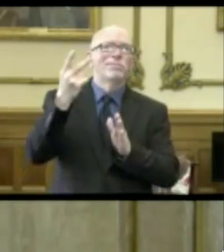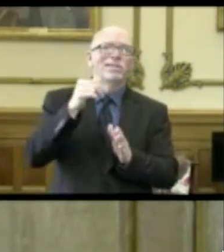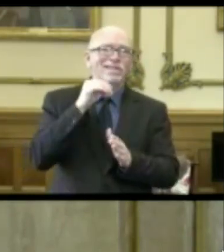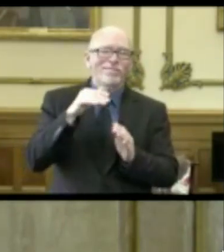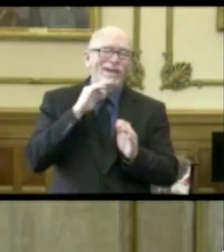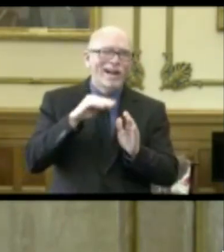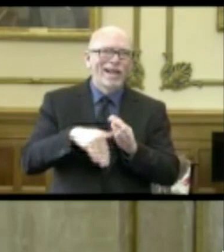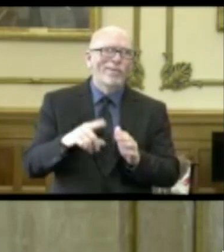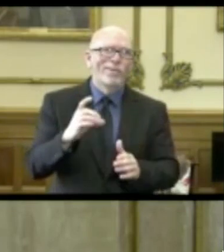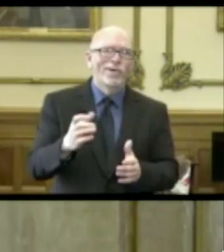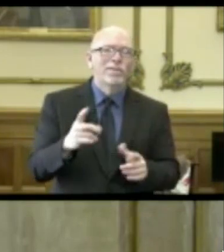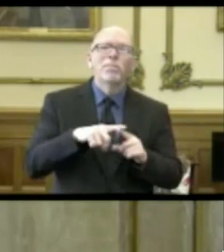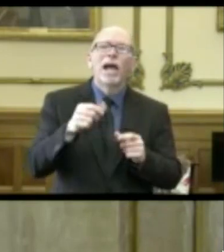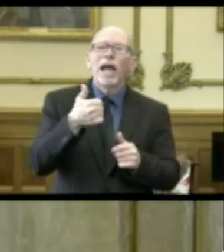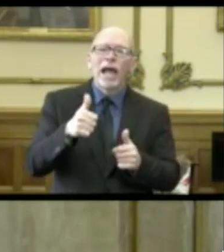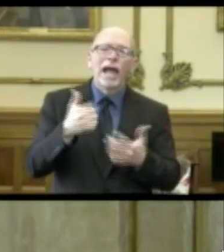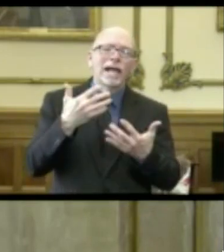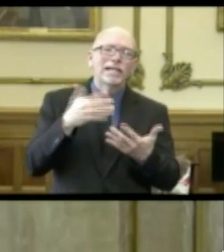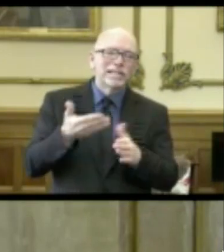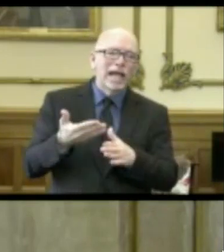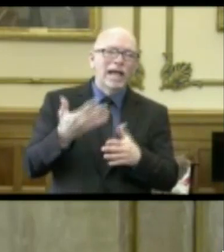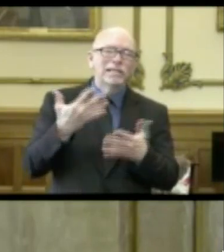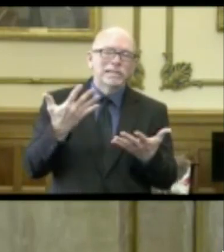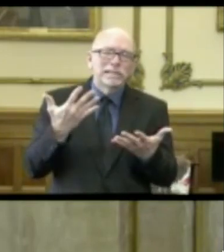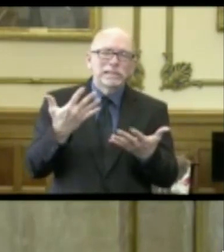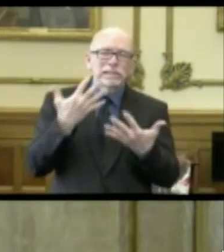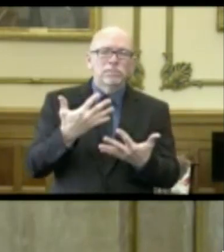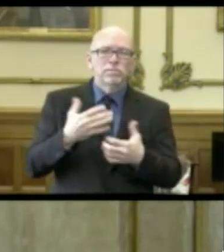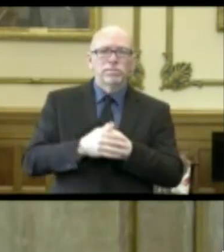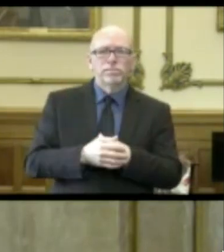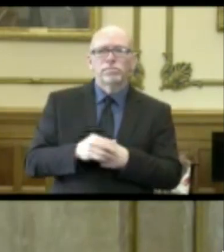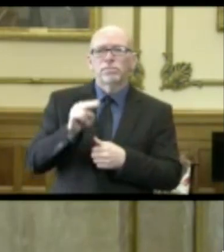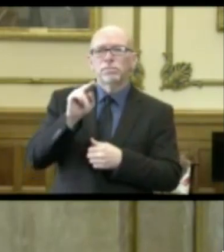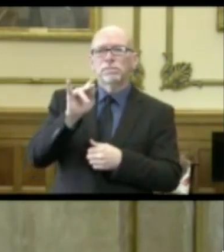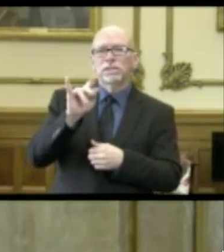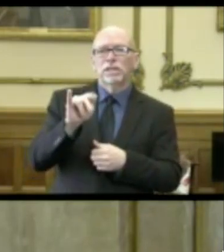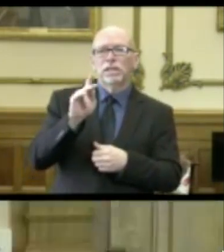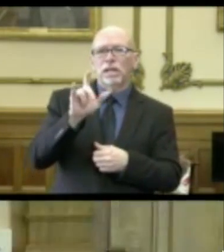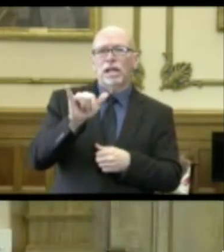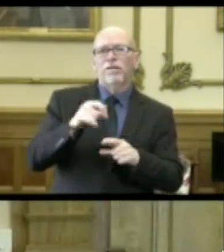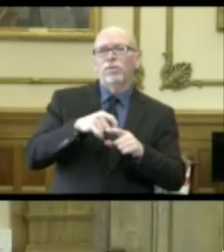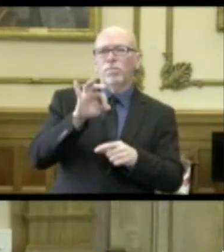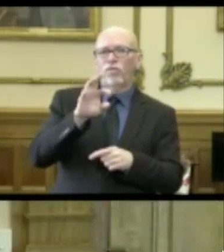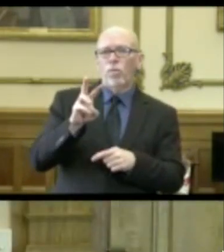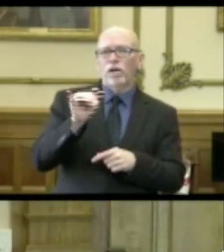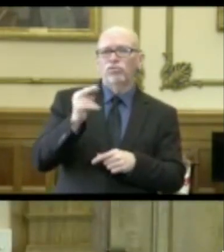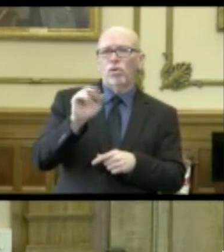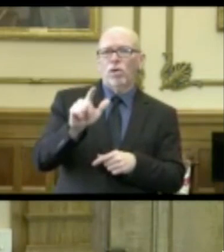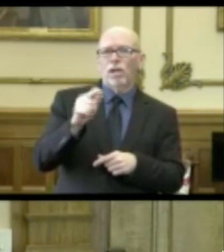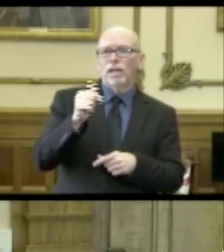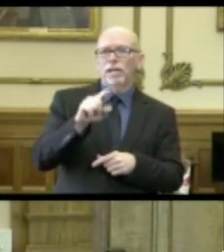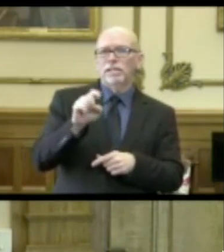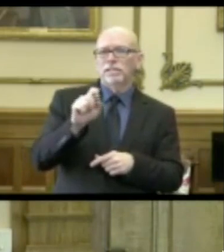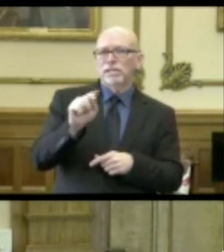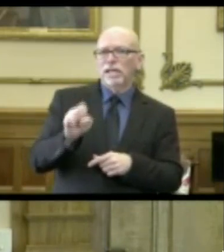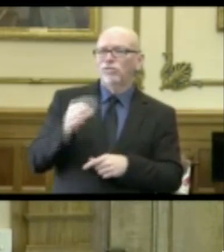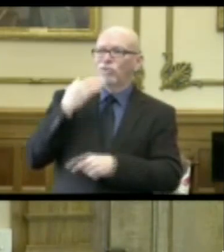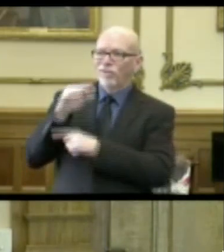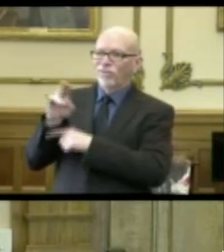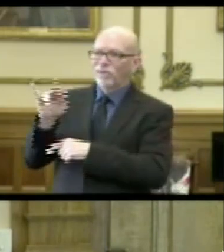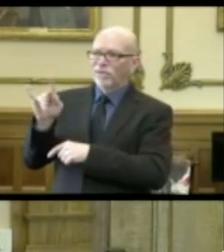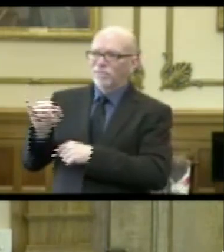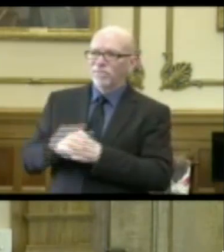although any deaths are a tremendous number. Nikki Kelly, the Fort Wayne Journal-Gazette. Good afternoon, Nikki.